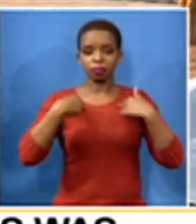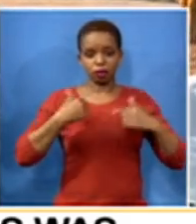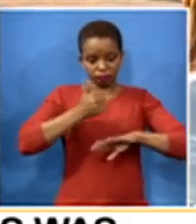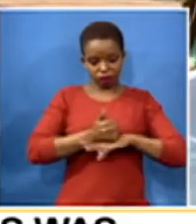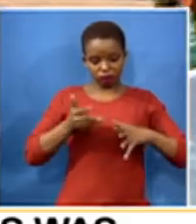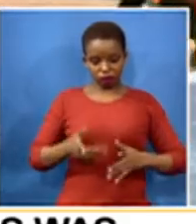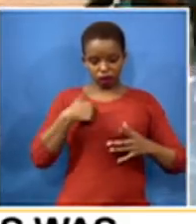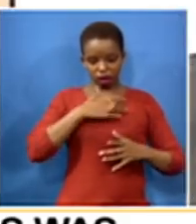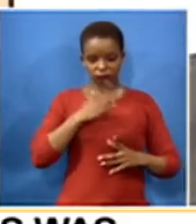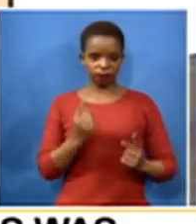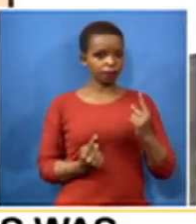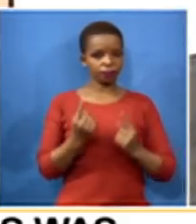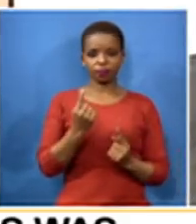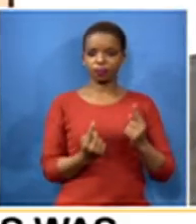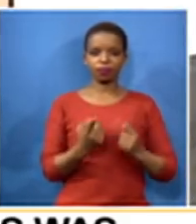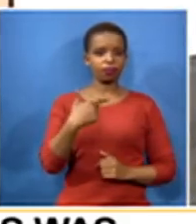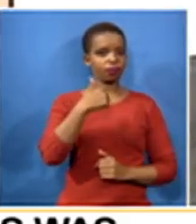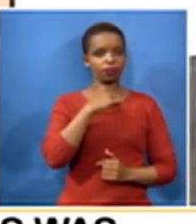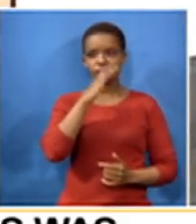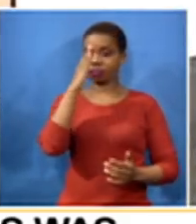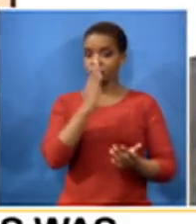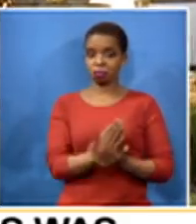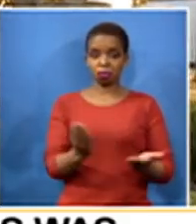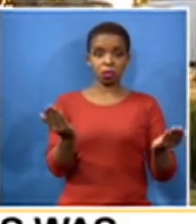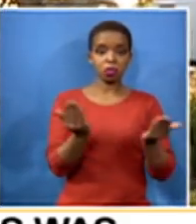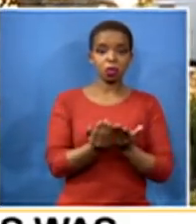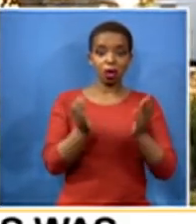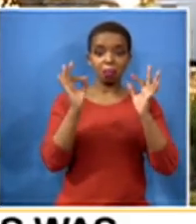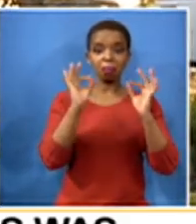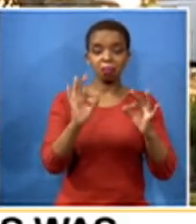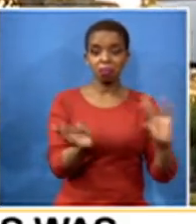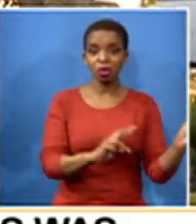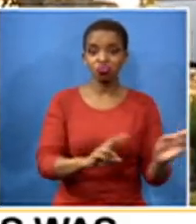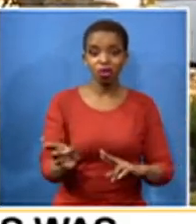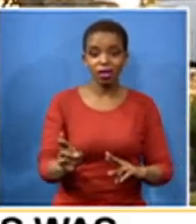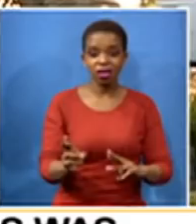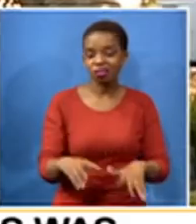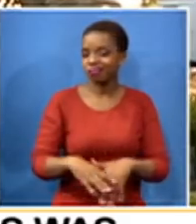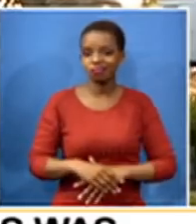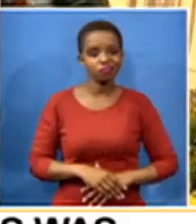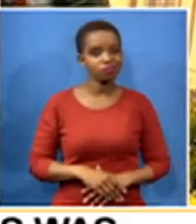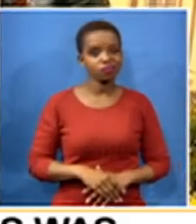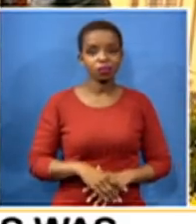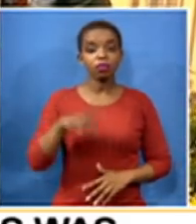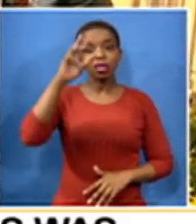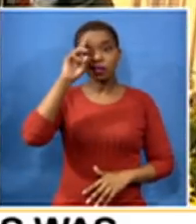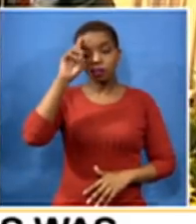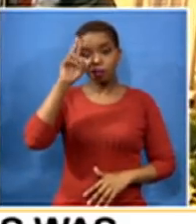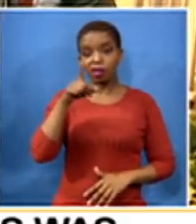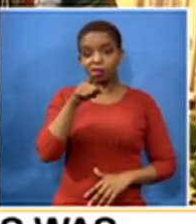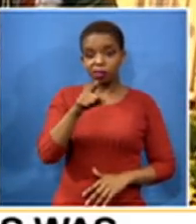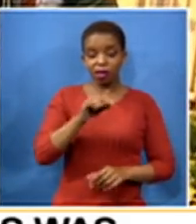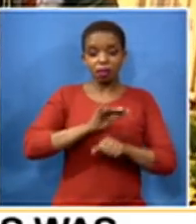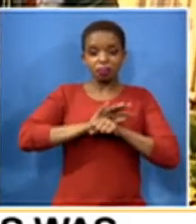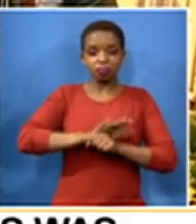doubtful of the commitment to get the schools properly ready remember the the pressure is much greater on the schools